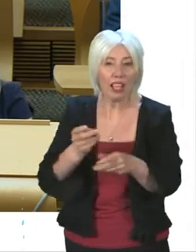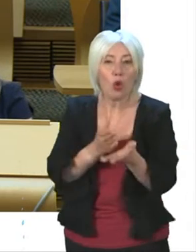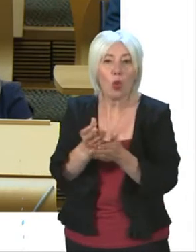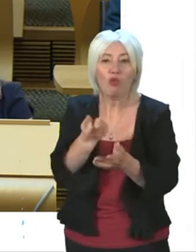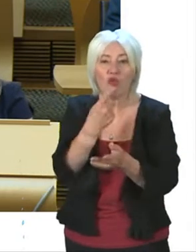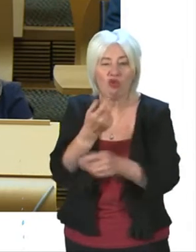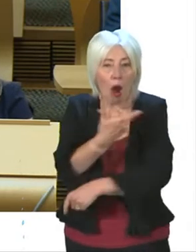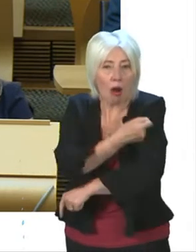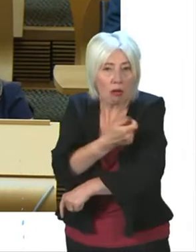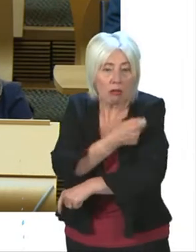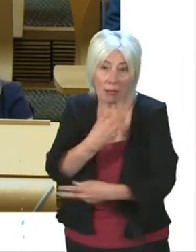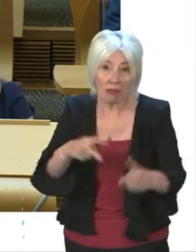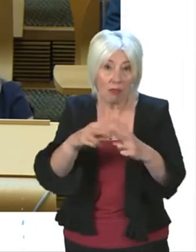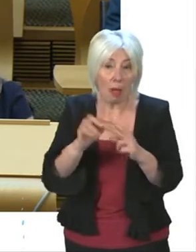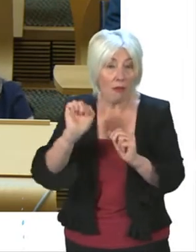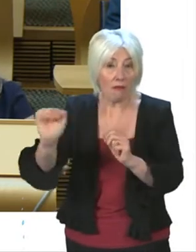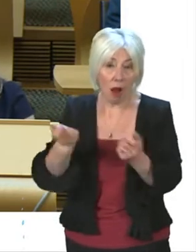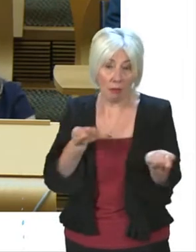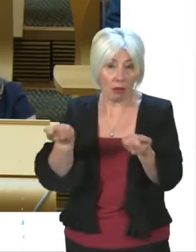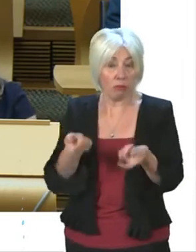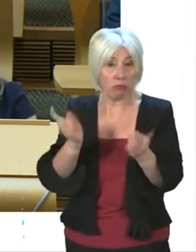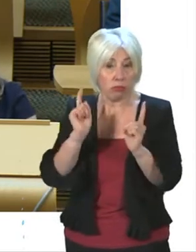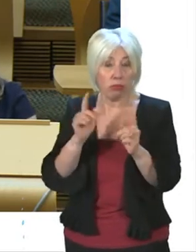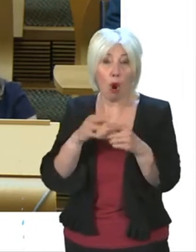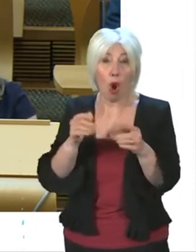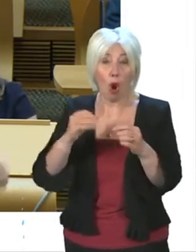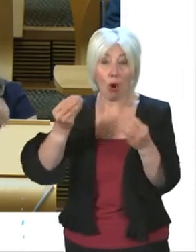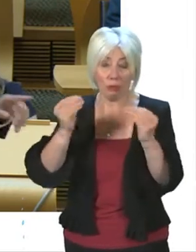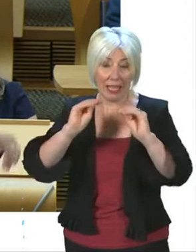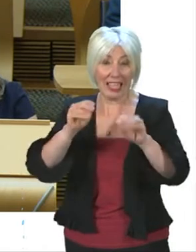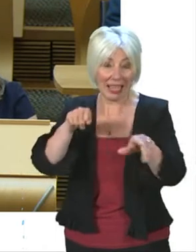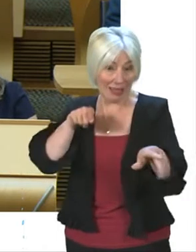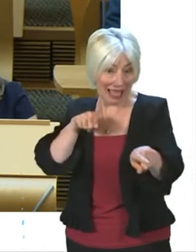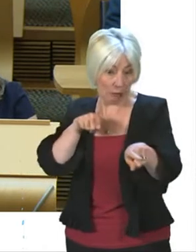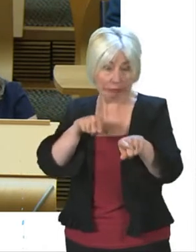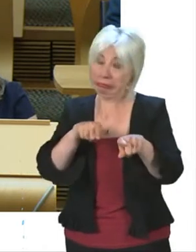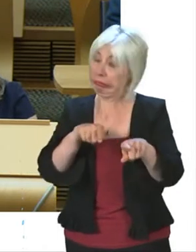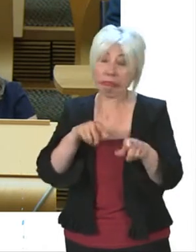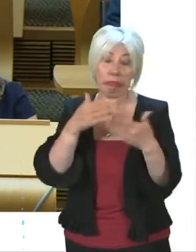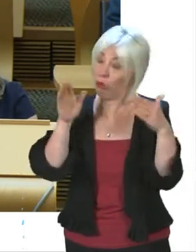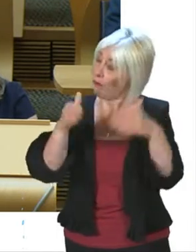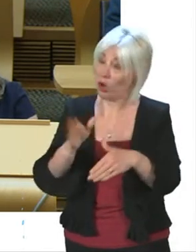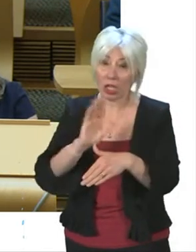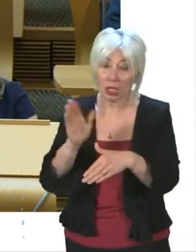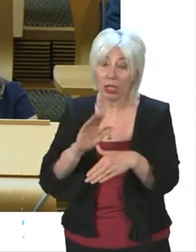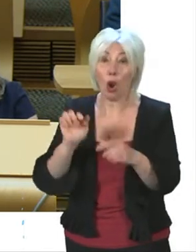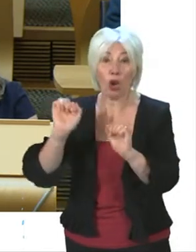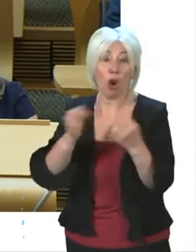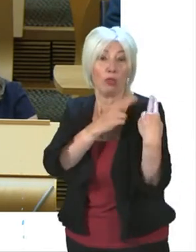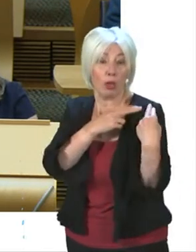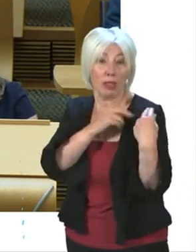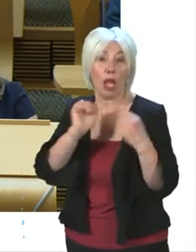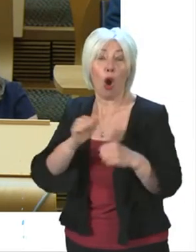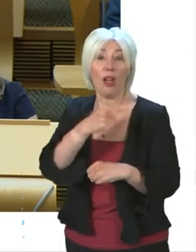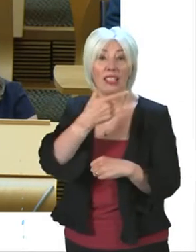more than doubled on her watch. Not focusing on the attainment gap that is still wide open on her watch. Not focusing on the 700,000 people